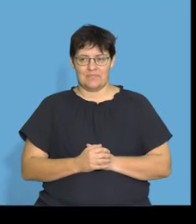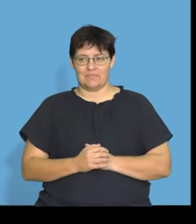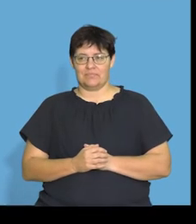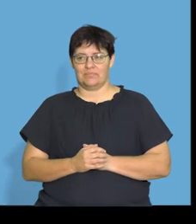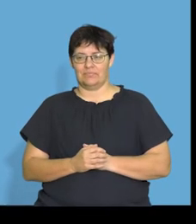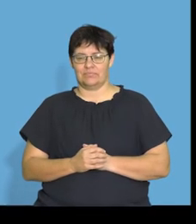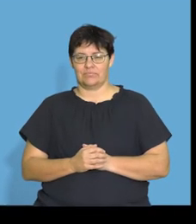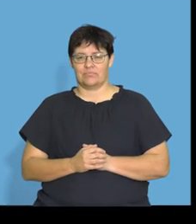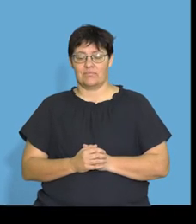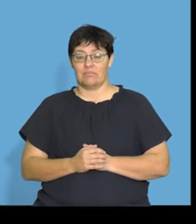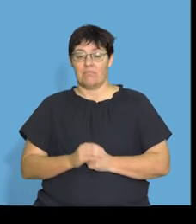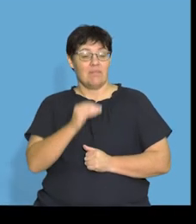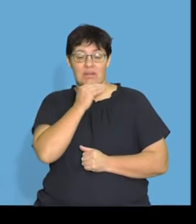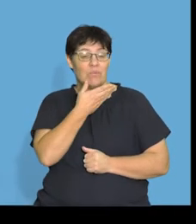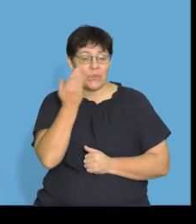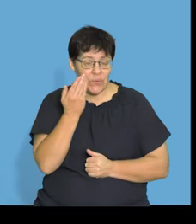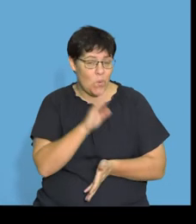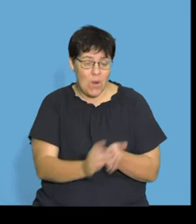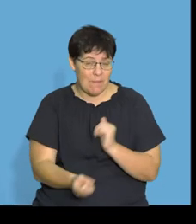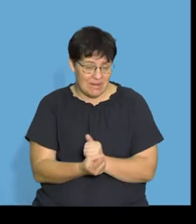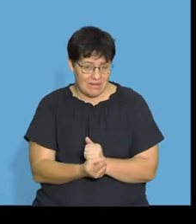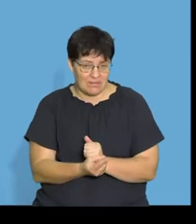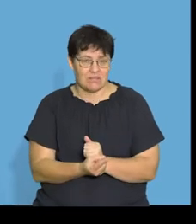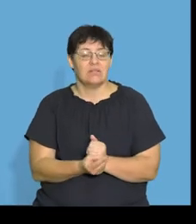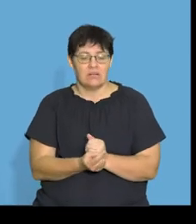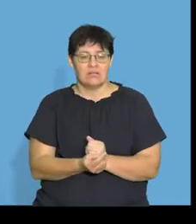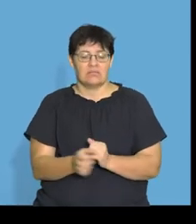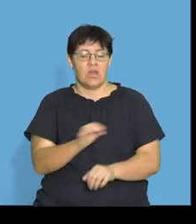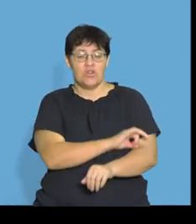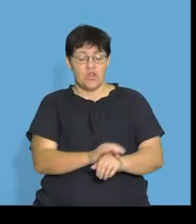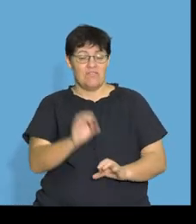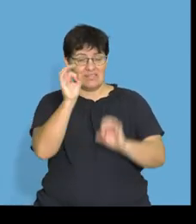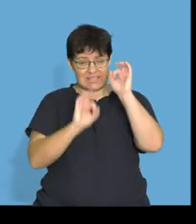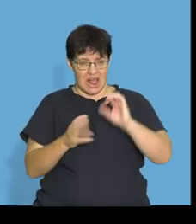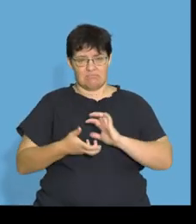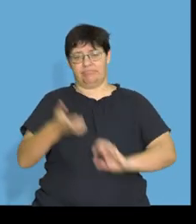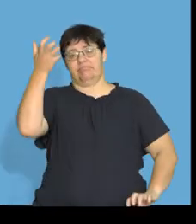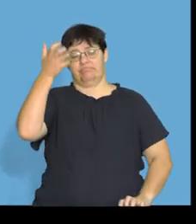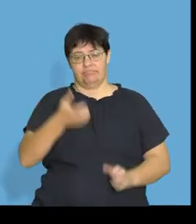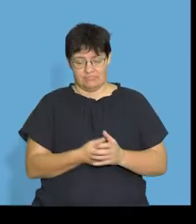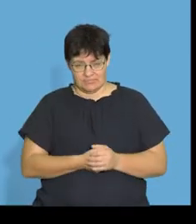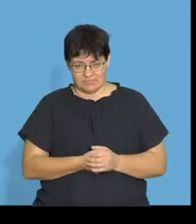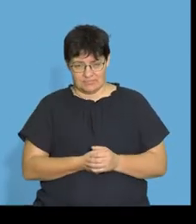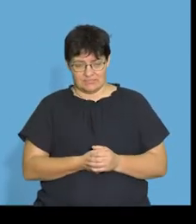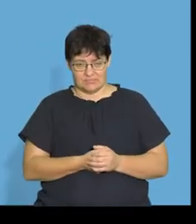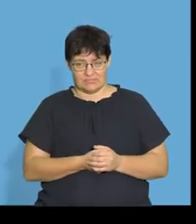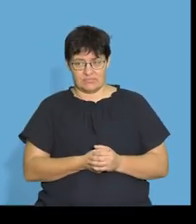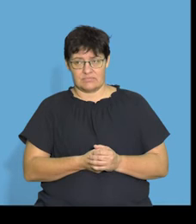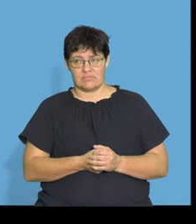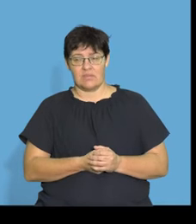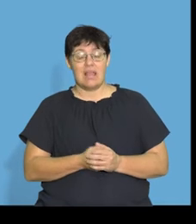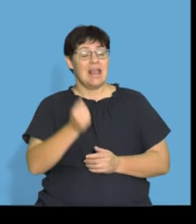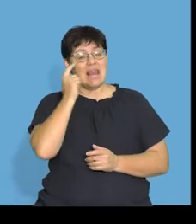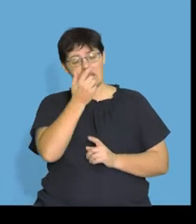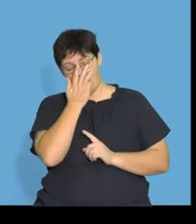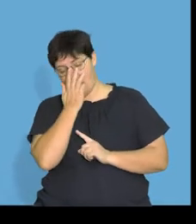are older. Guys, if we don't have enough here, right, it says damaged nerve cells. Now, what you're going to notice